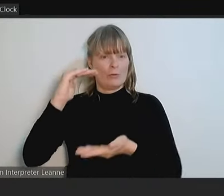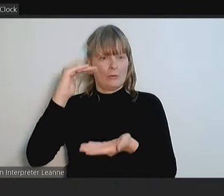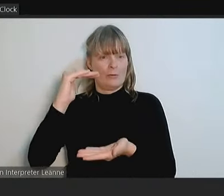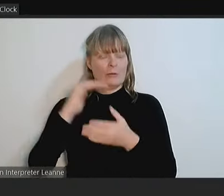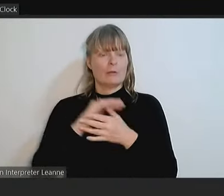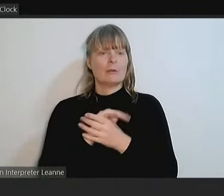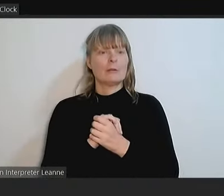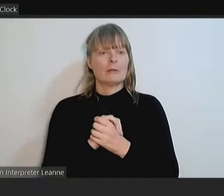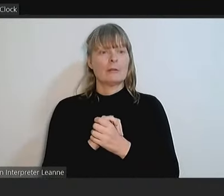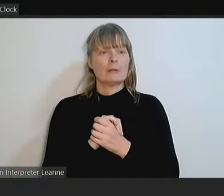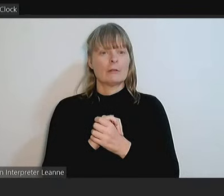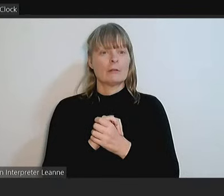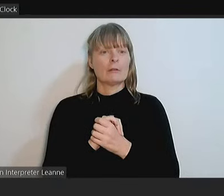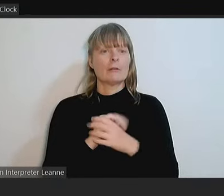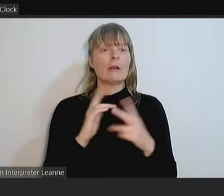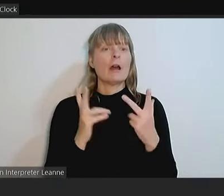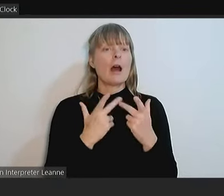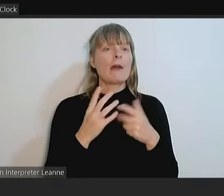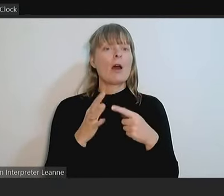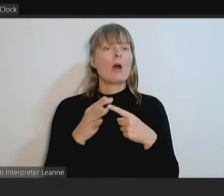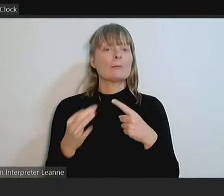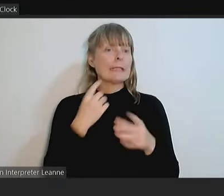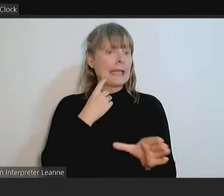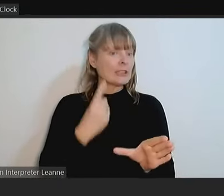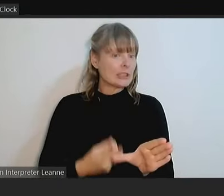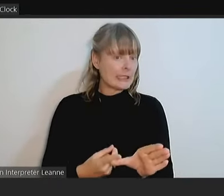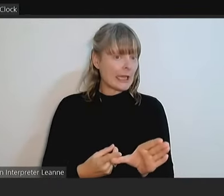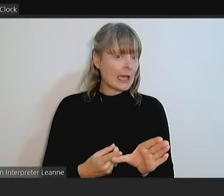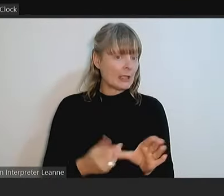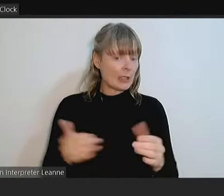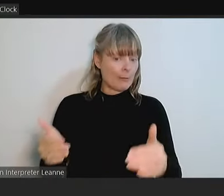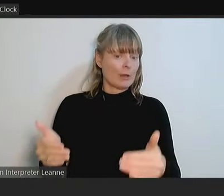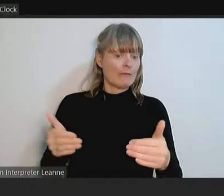You have another opportunity obviously next year to bring it forward in another year.